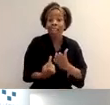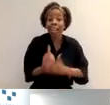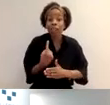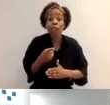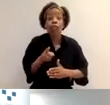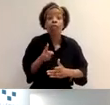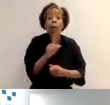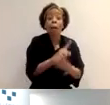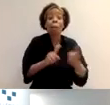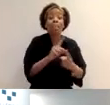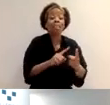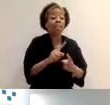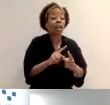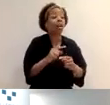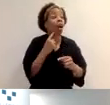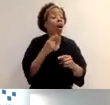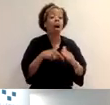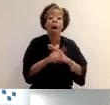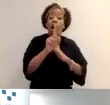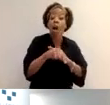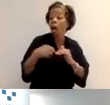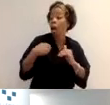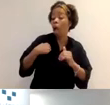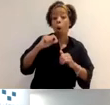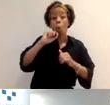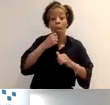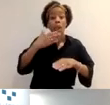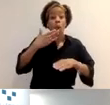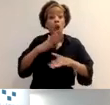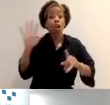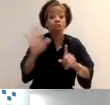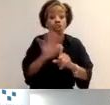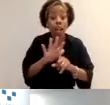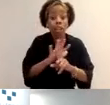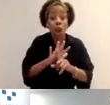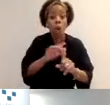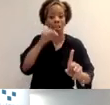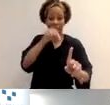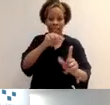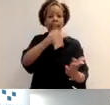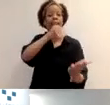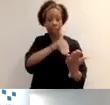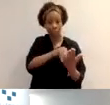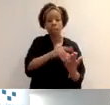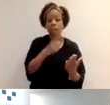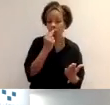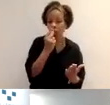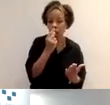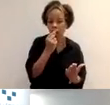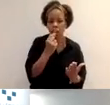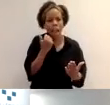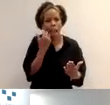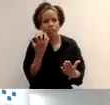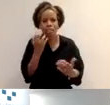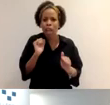it was deemed that you're going to go and do a bit of work shadowing, for example, then obviously that could be form part of your CPD, but kind of the day to day of